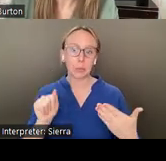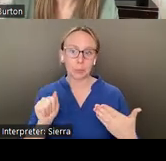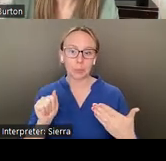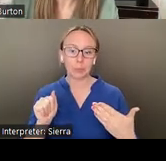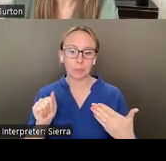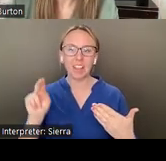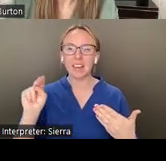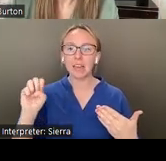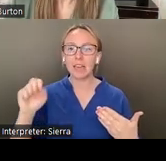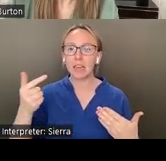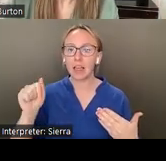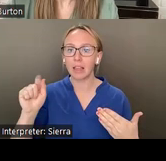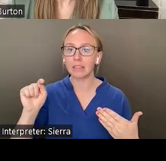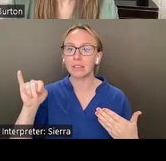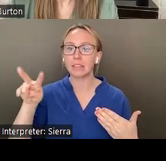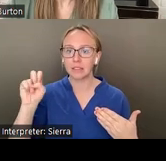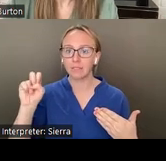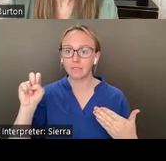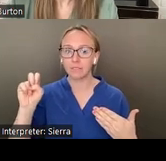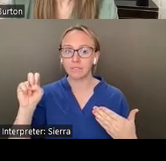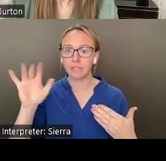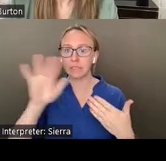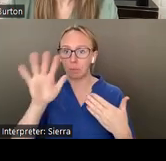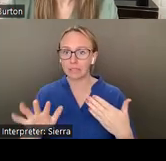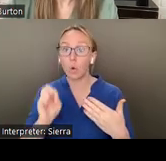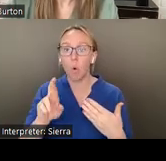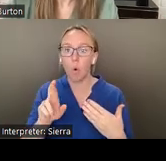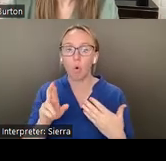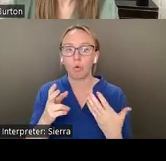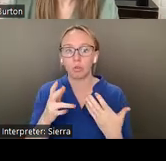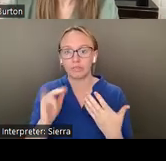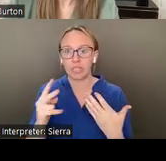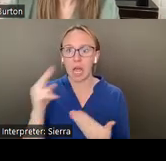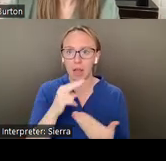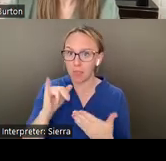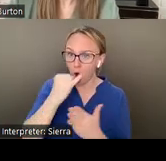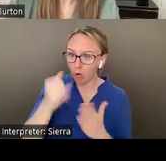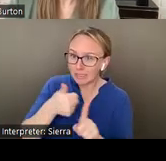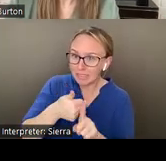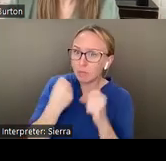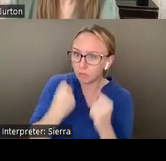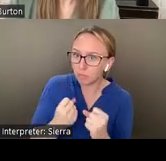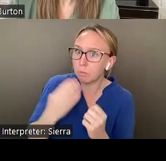cut away. So the artwork itself is predominantly blue. Is that correct? Antonius?